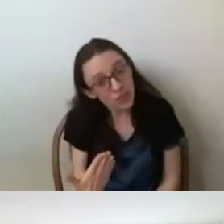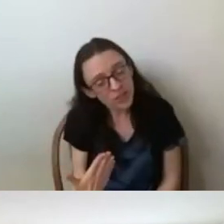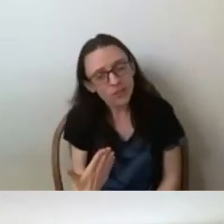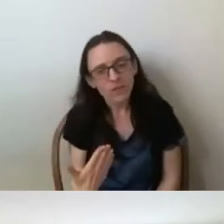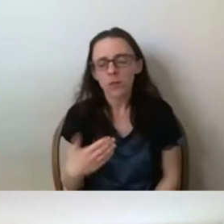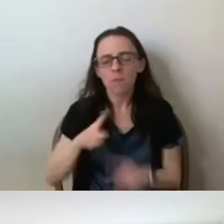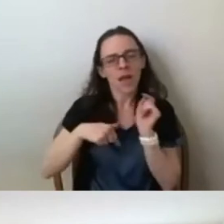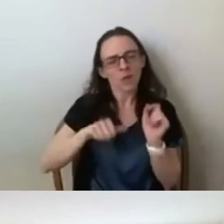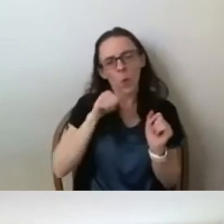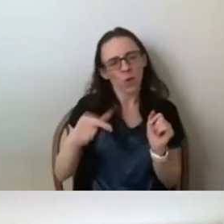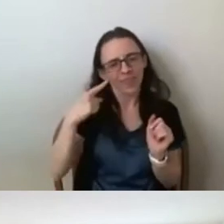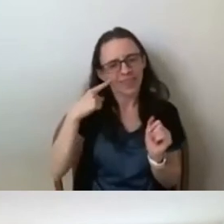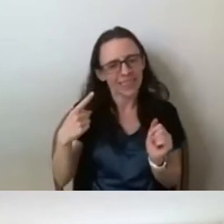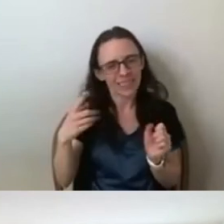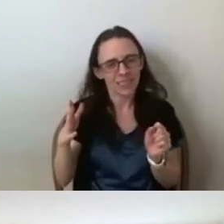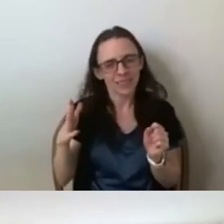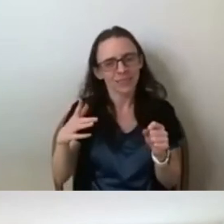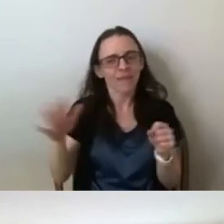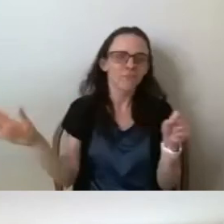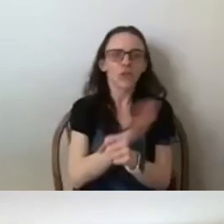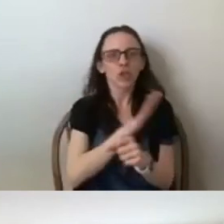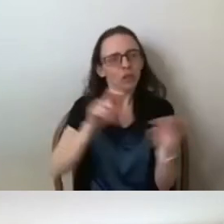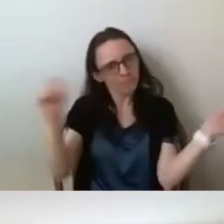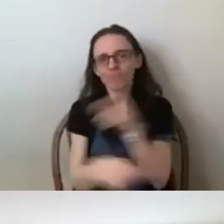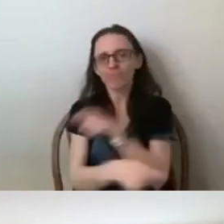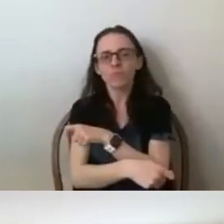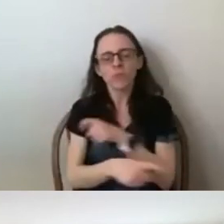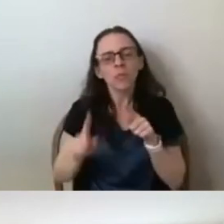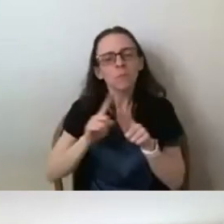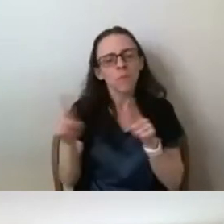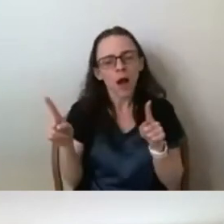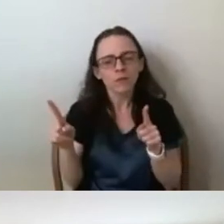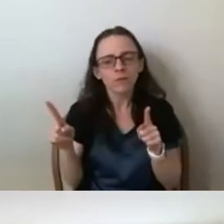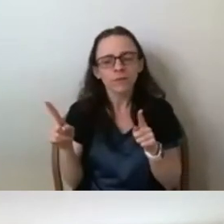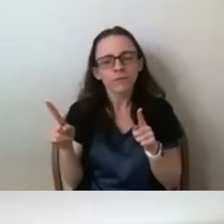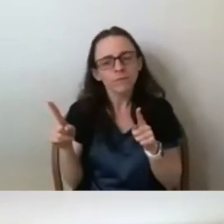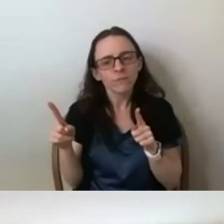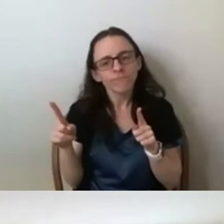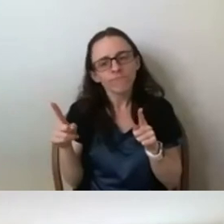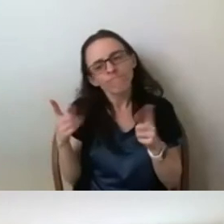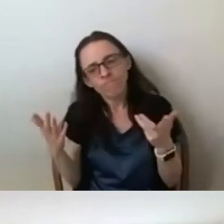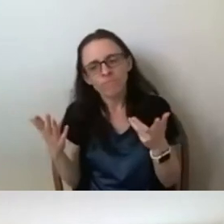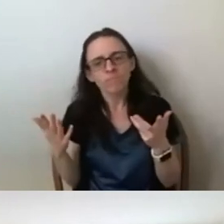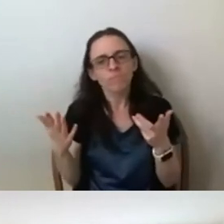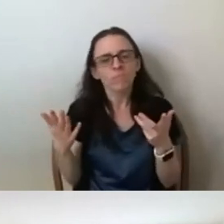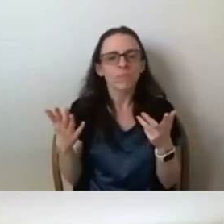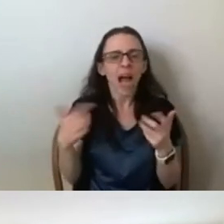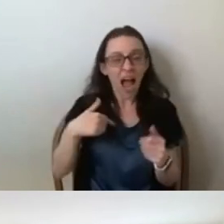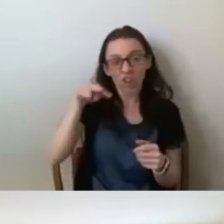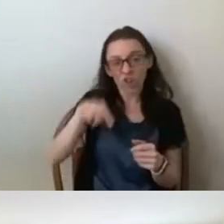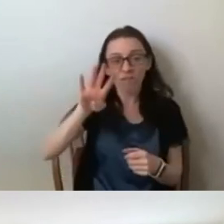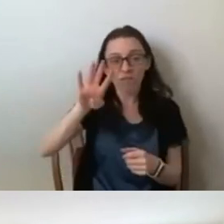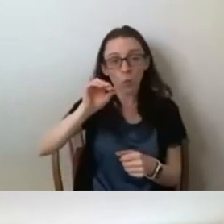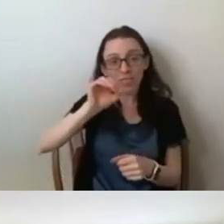of just running in circles. But it is a slower march than maybe we'd like to see because they looked at 40 years and it was